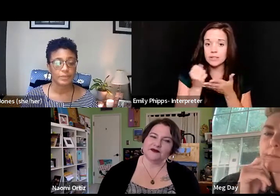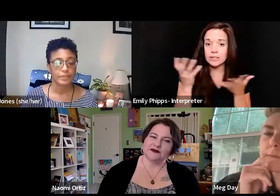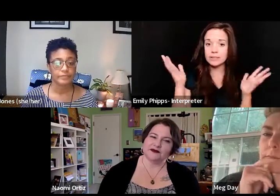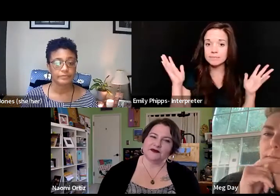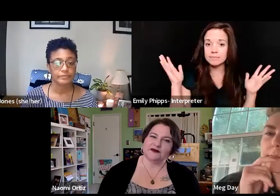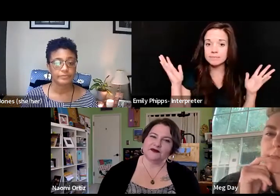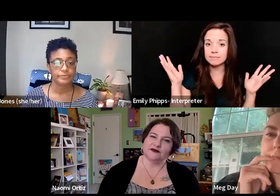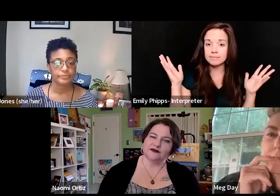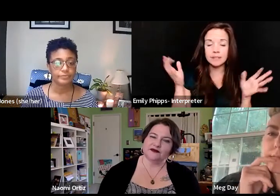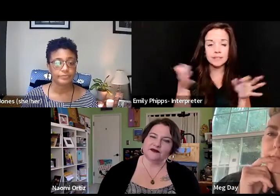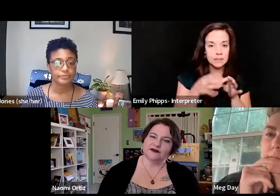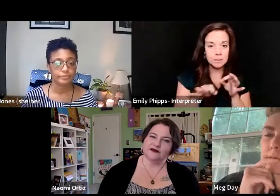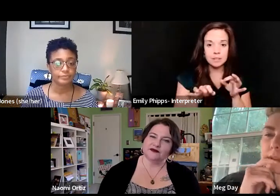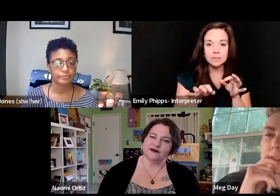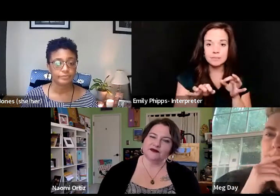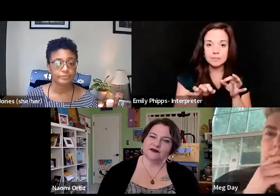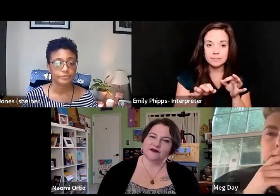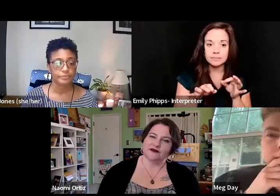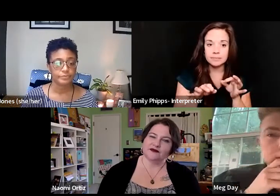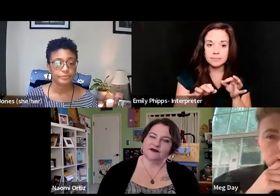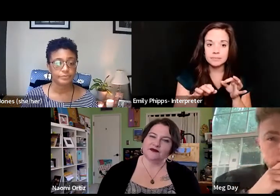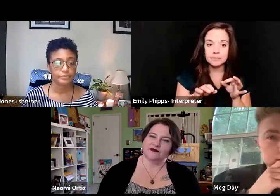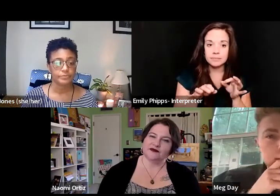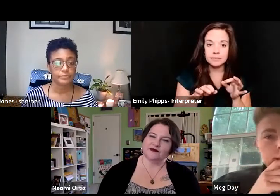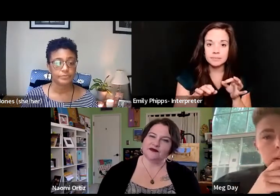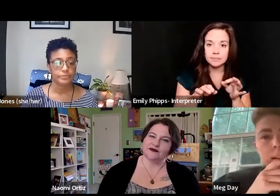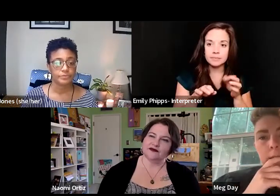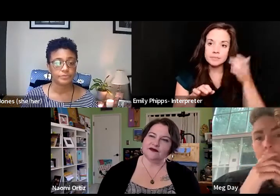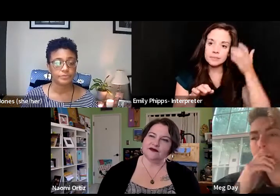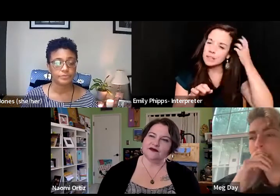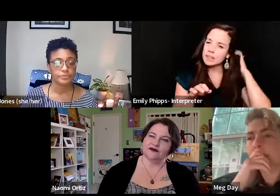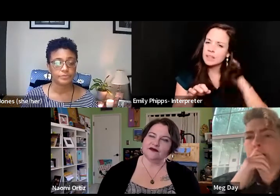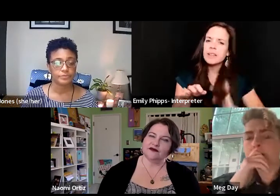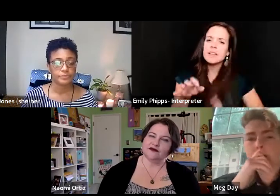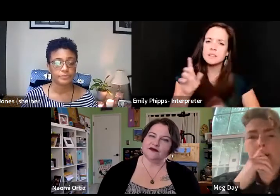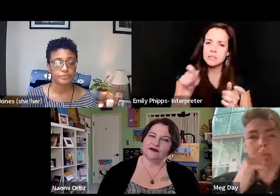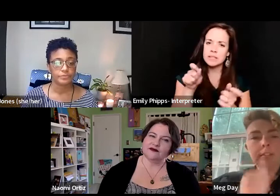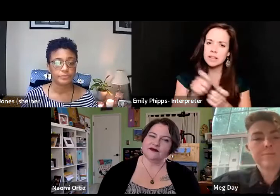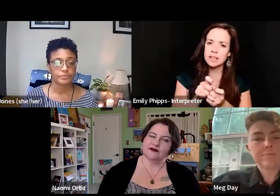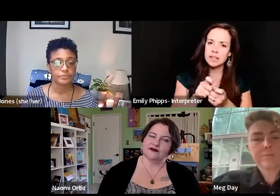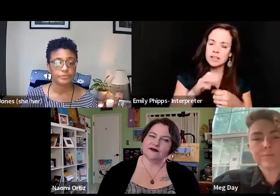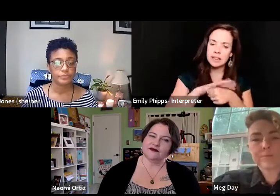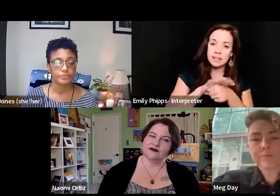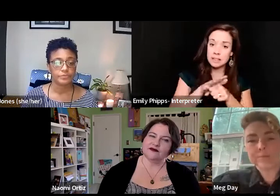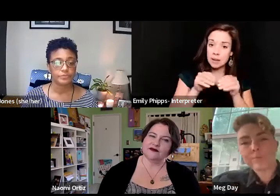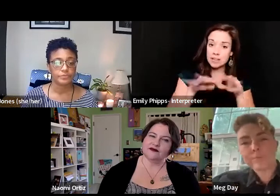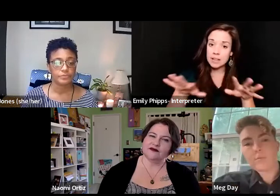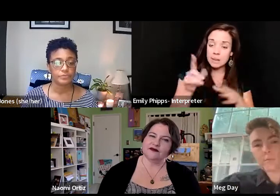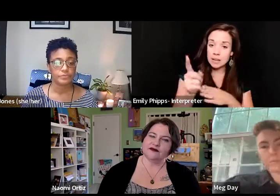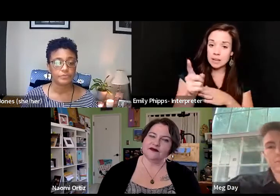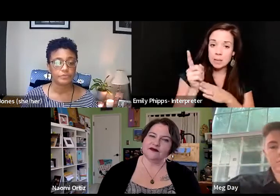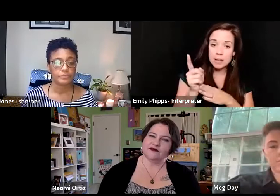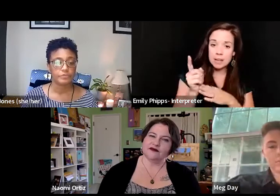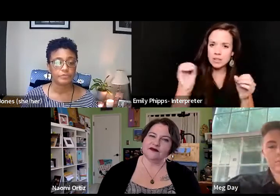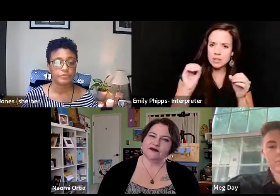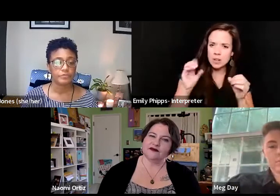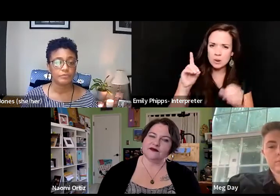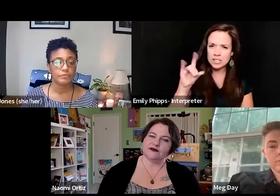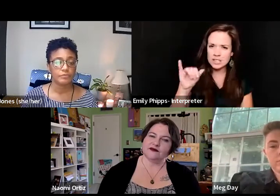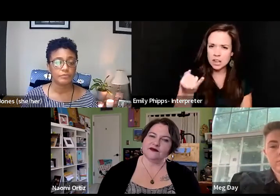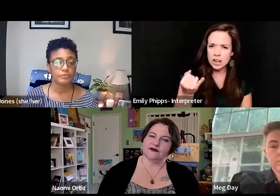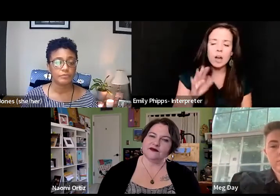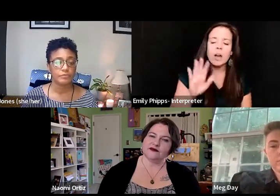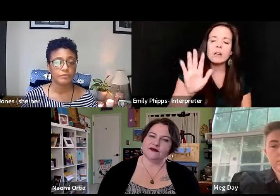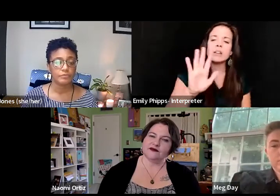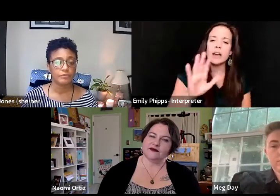It's pretty simple. mean, I think specifically in this pandemic moment in time, if there's no DJ, well, and it's more than that.